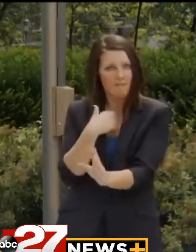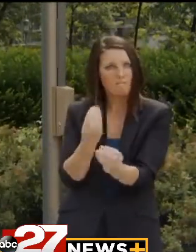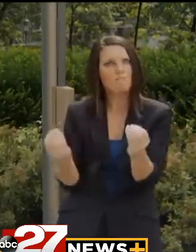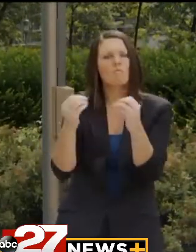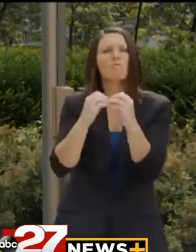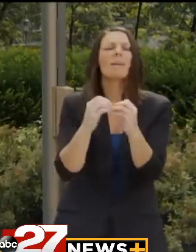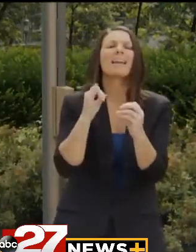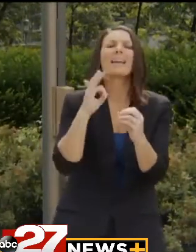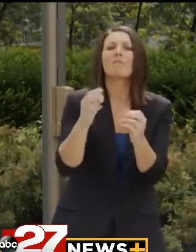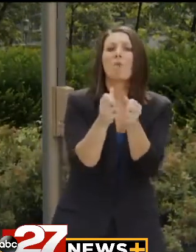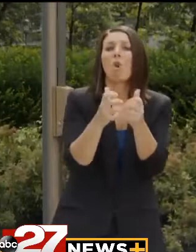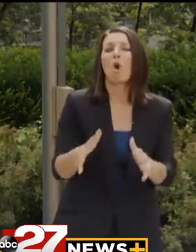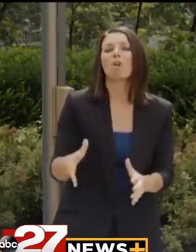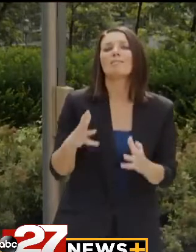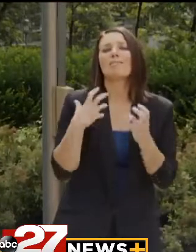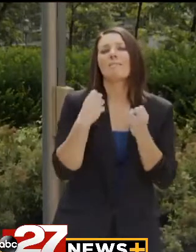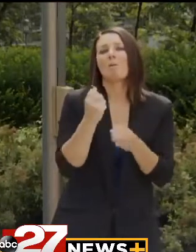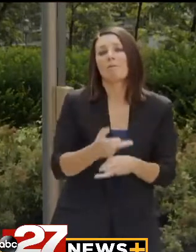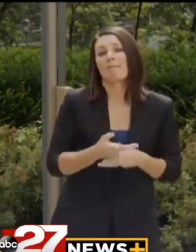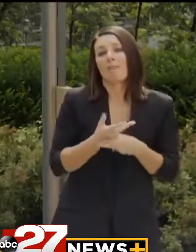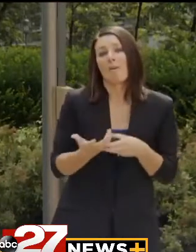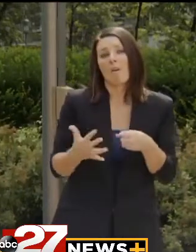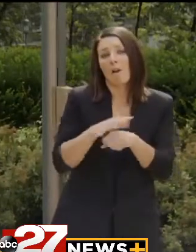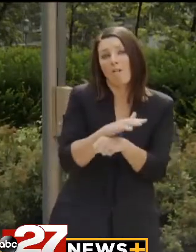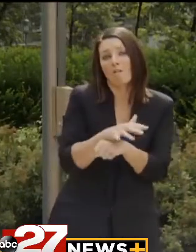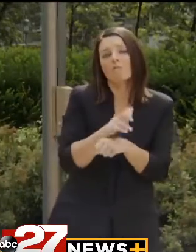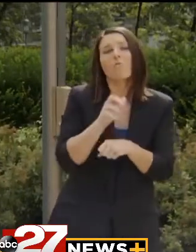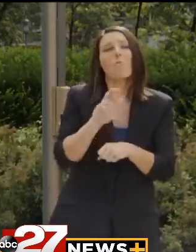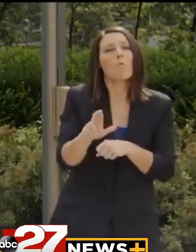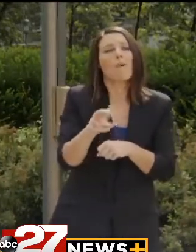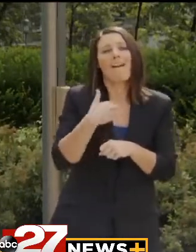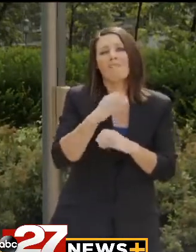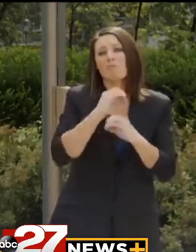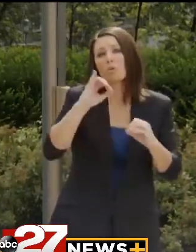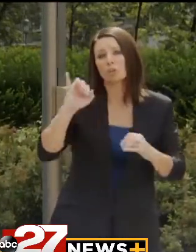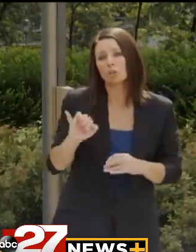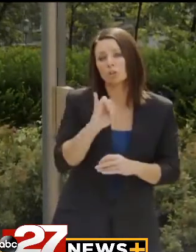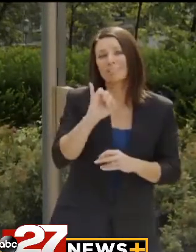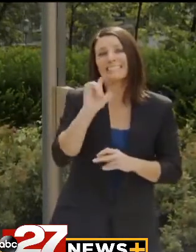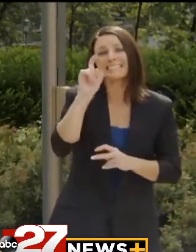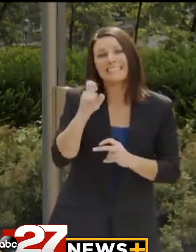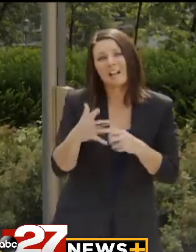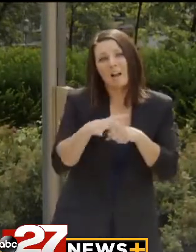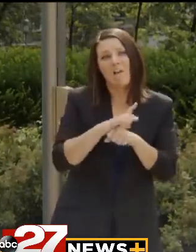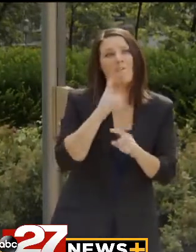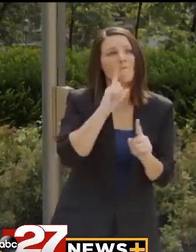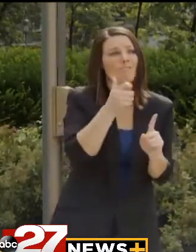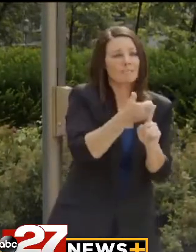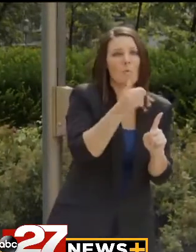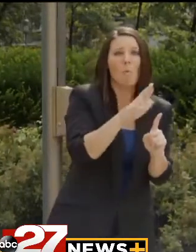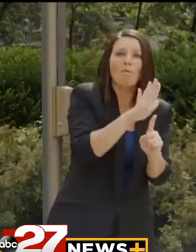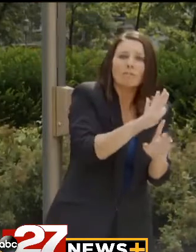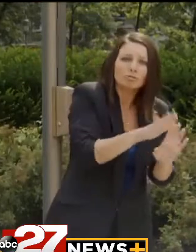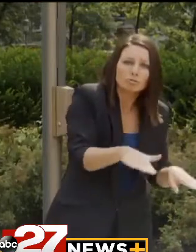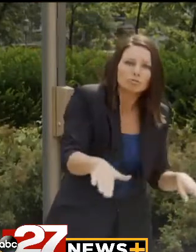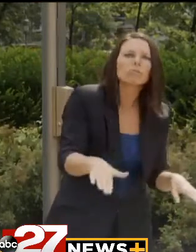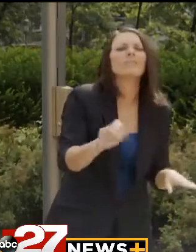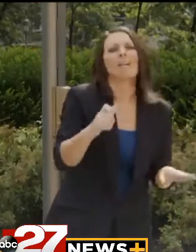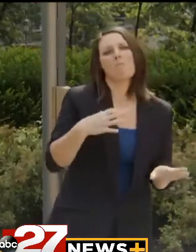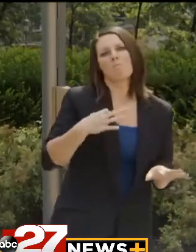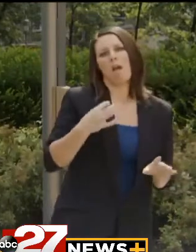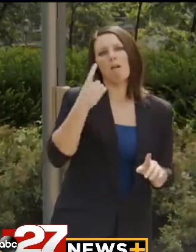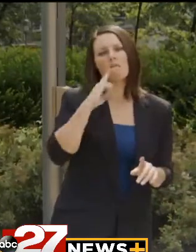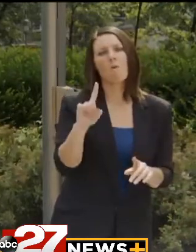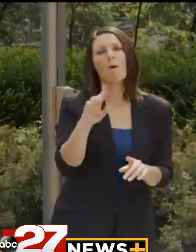Pennsylvanians who have lost health care coverage or are currently uninsured and need coverage for themselves or their children can